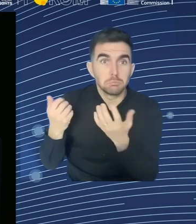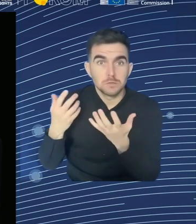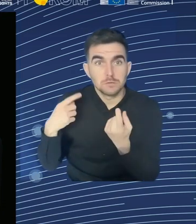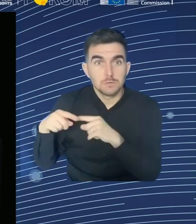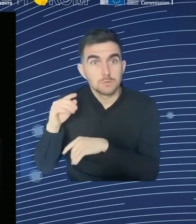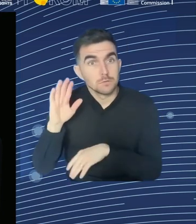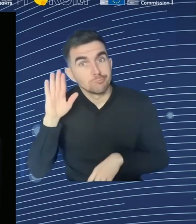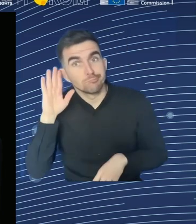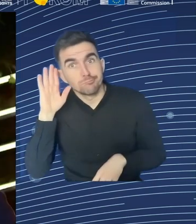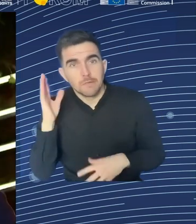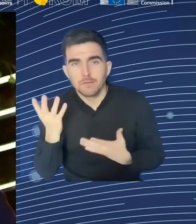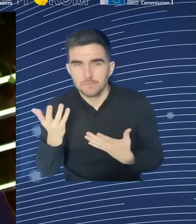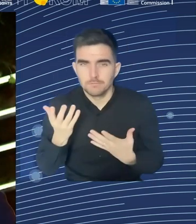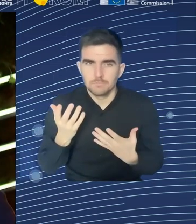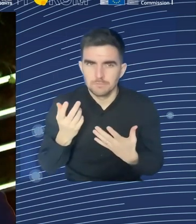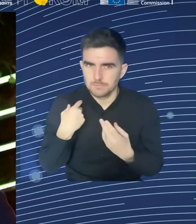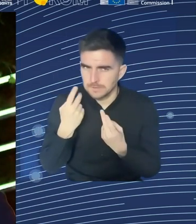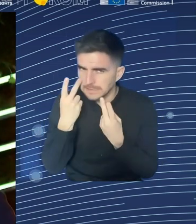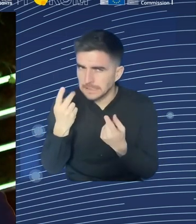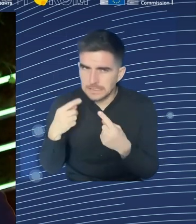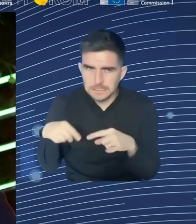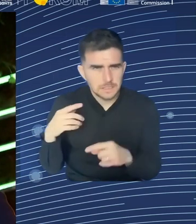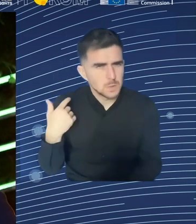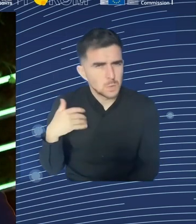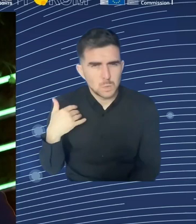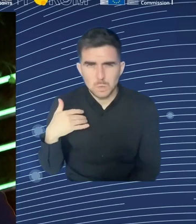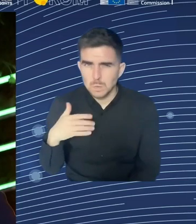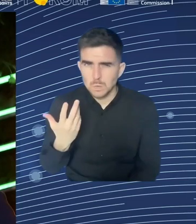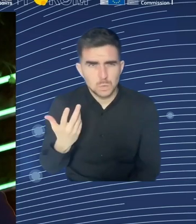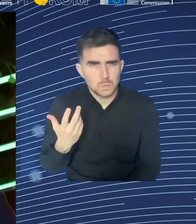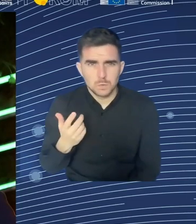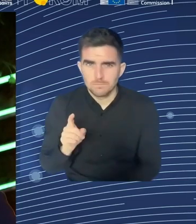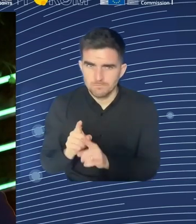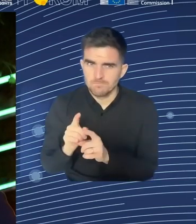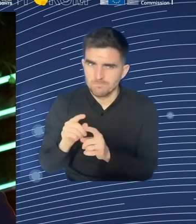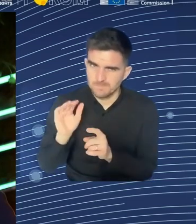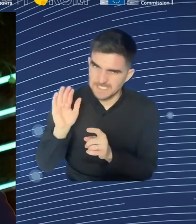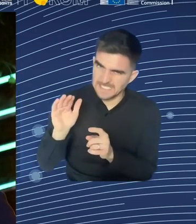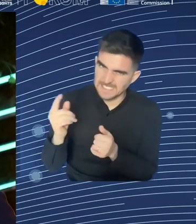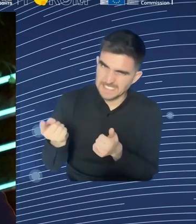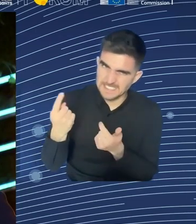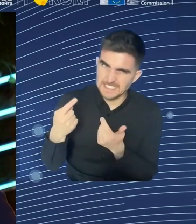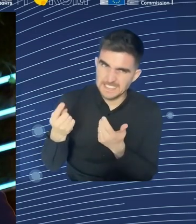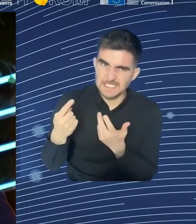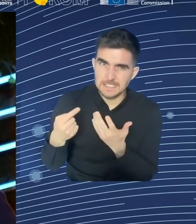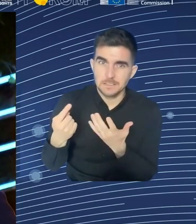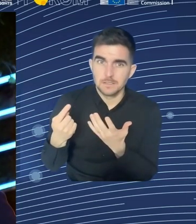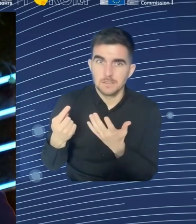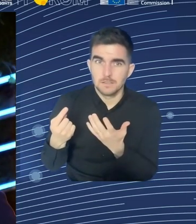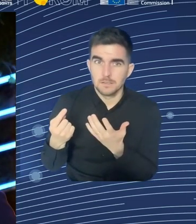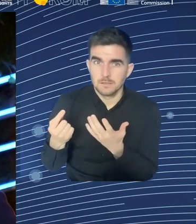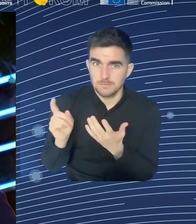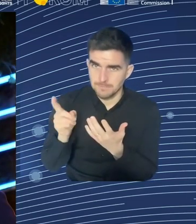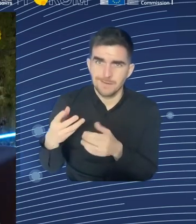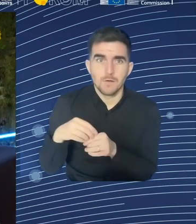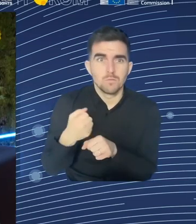it's discrimination and stereotyping on the basis of a name or where you live. Or demands such as, you have to